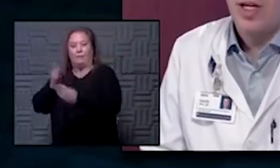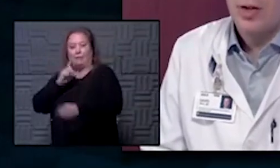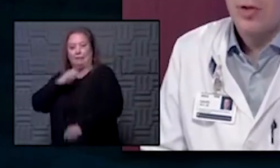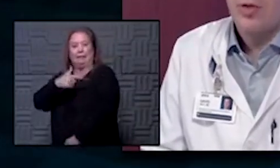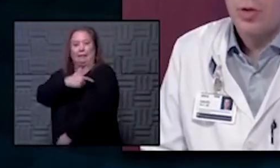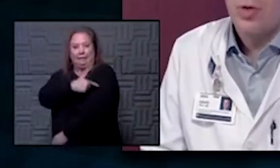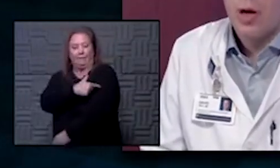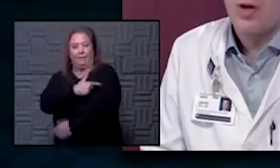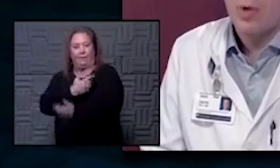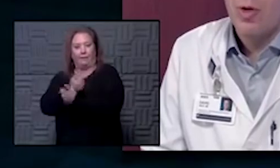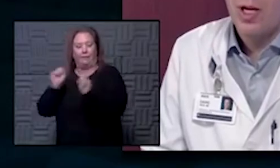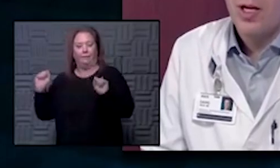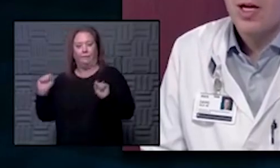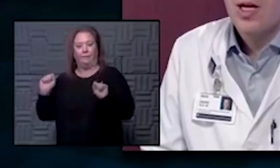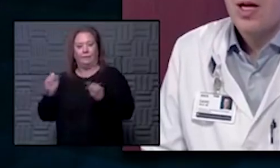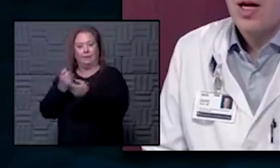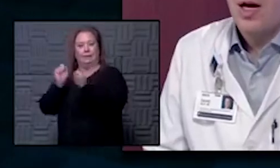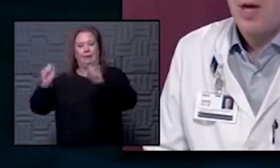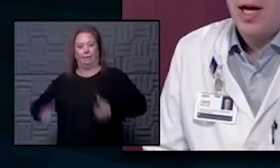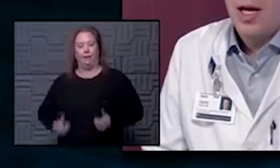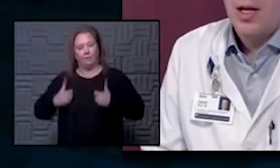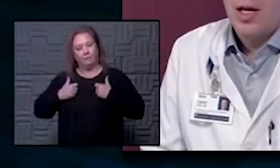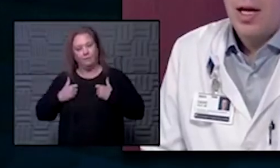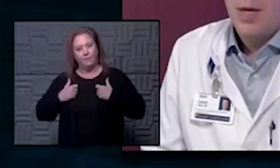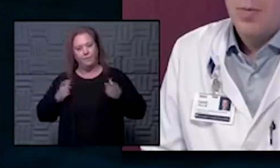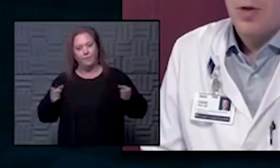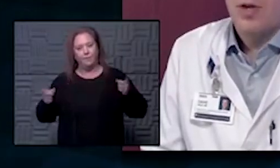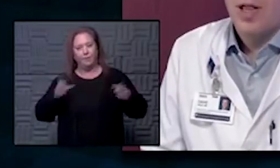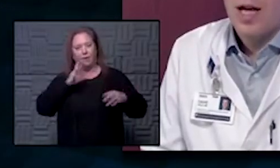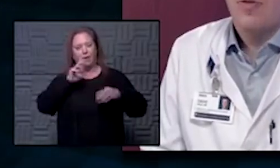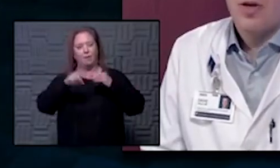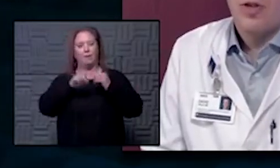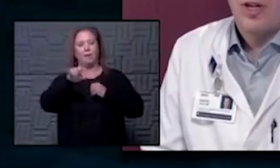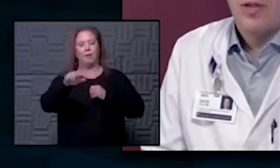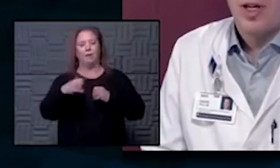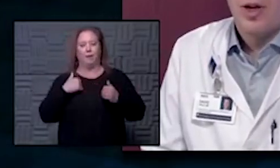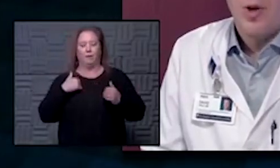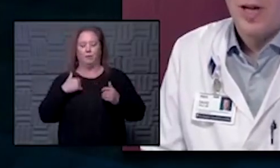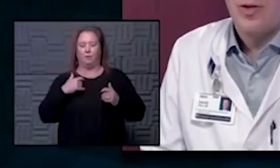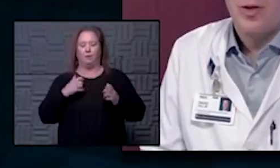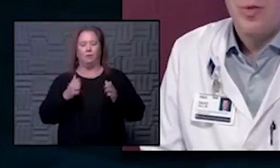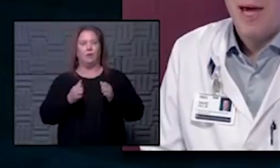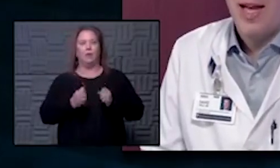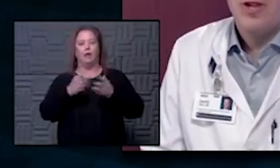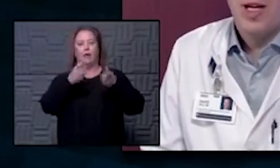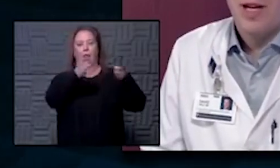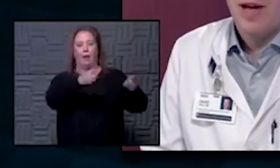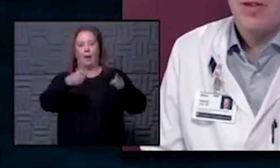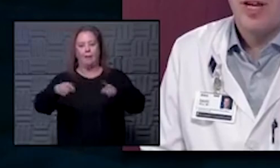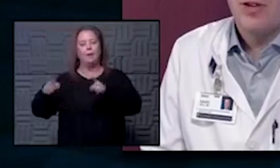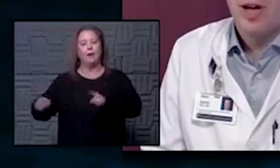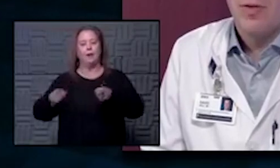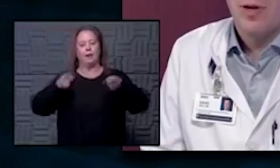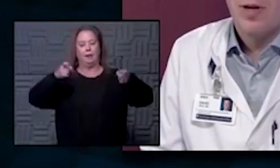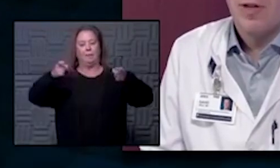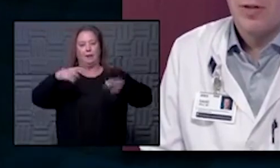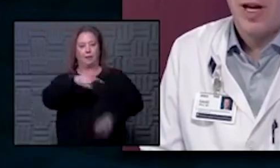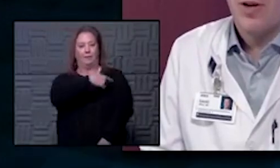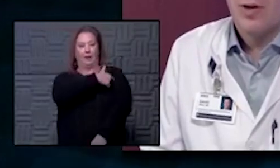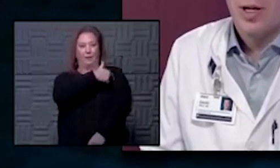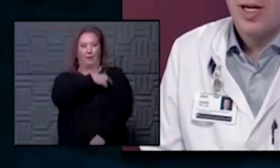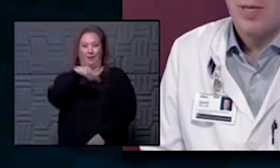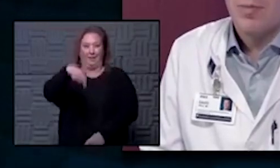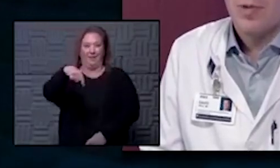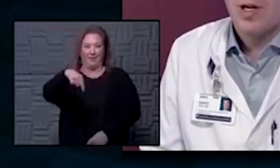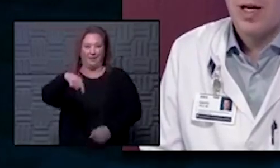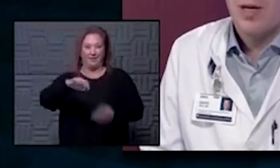vaccine to our community and um there's a lot of logistics that go into managing a vaccination effort of this